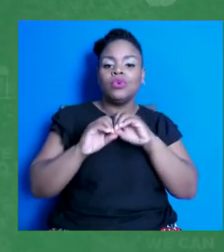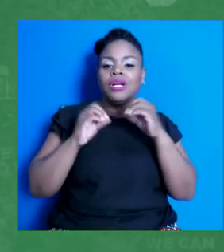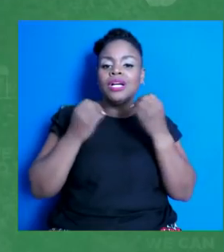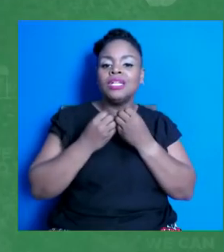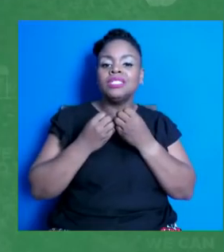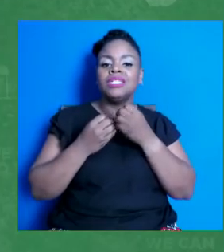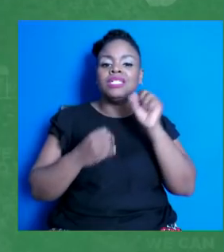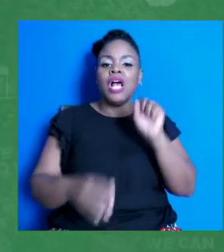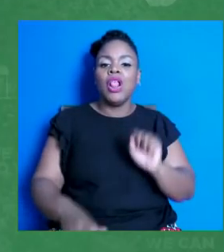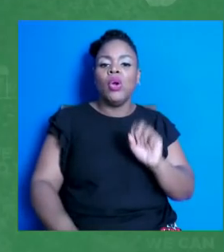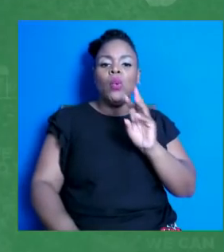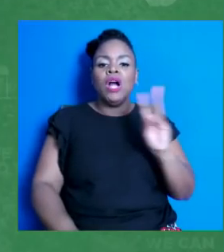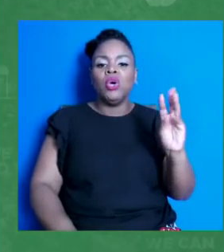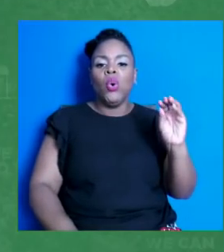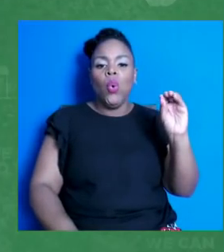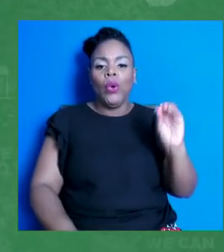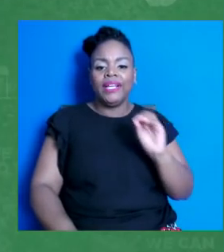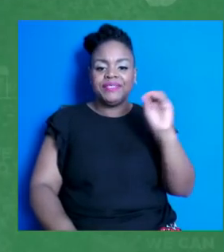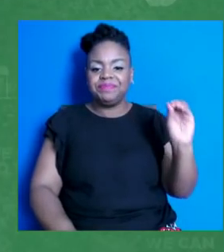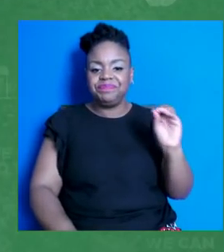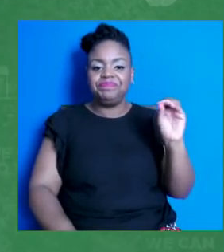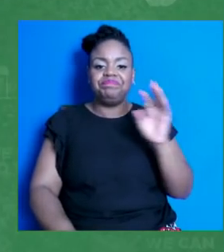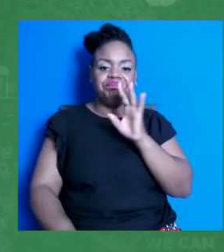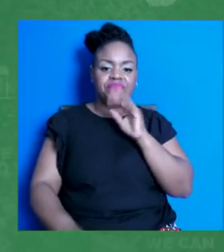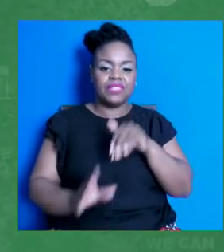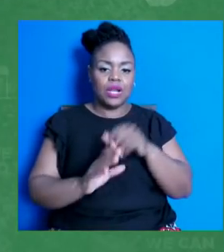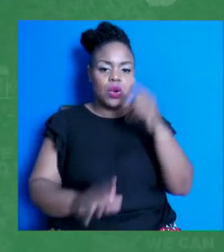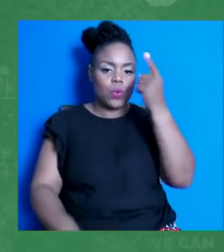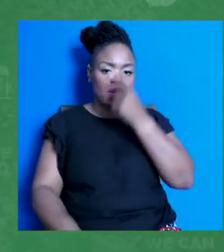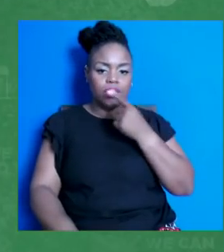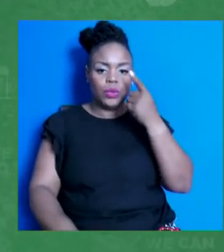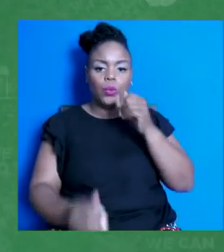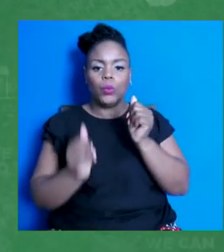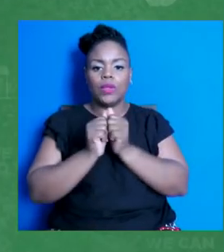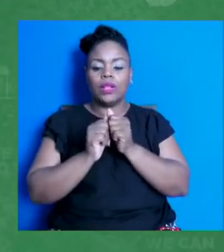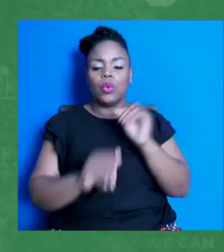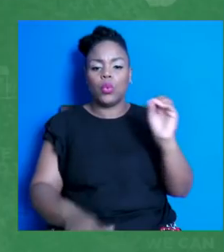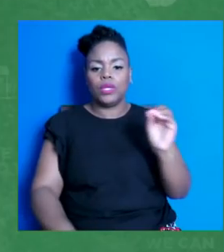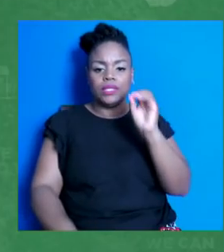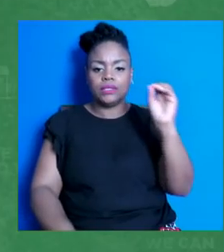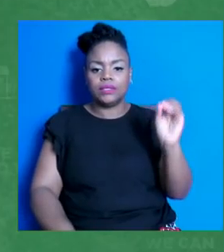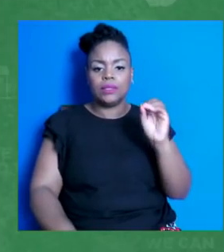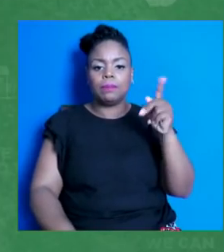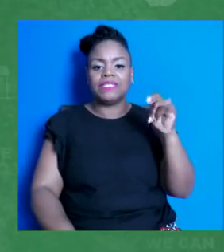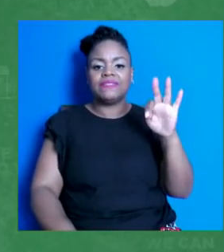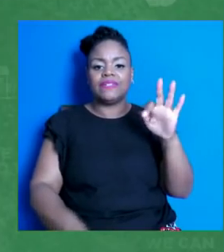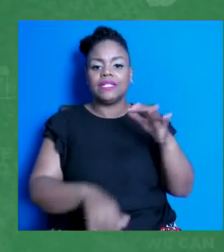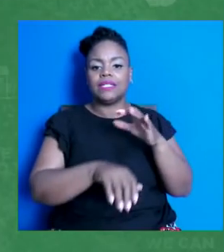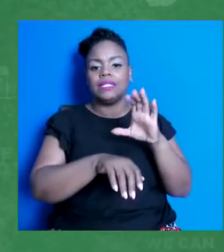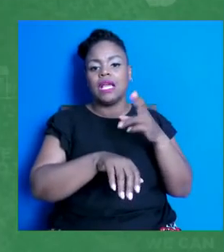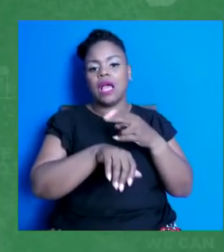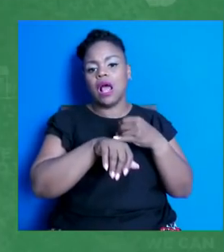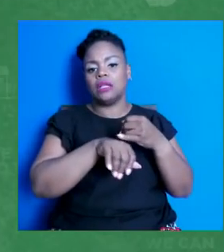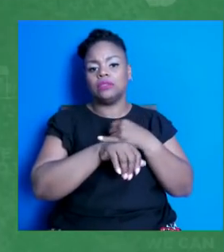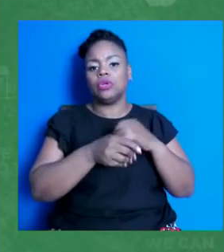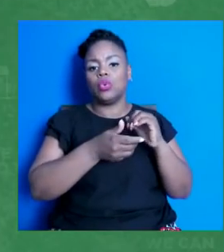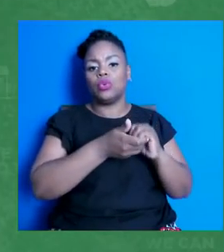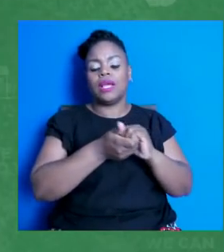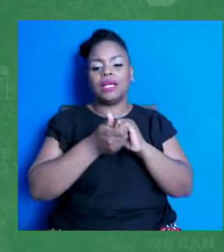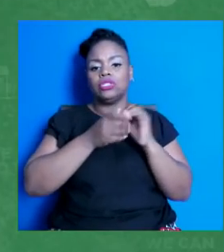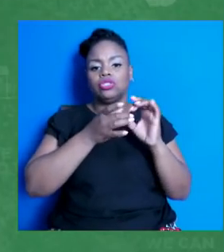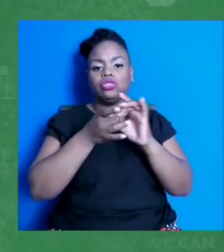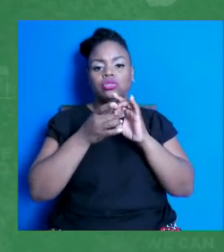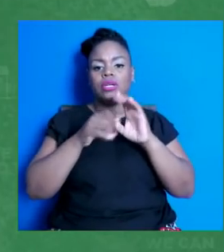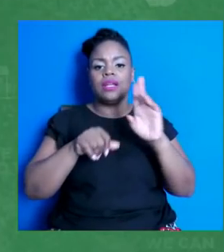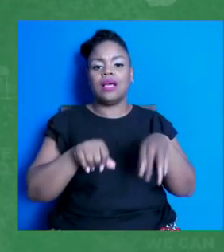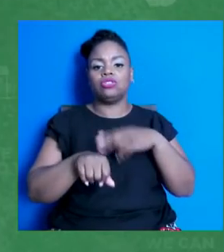Club, in partnership with Oregon Pacific Islander Coalition, has been successful in putting together various vaccination sites. And